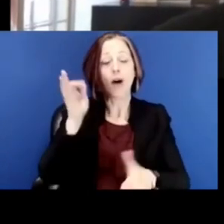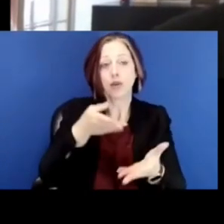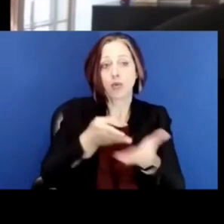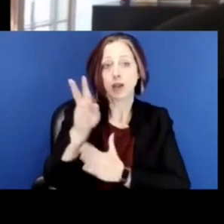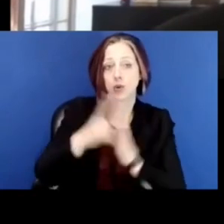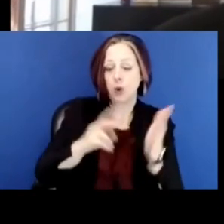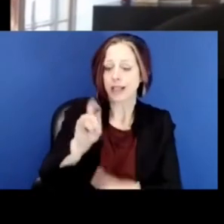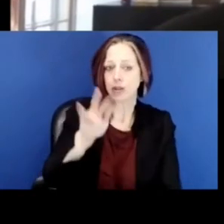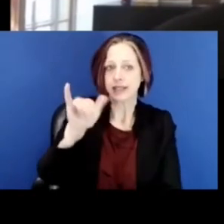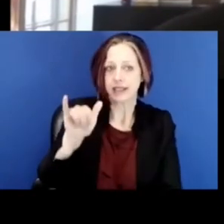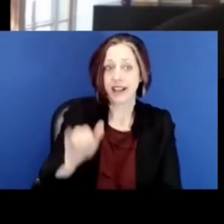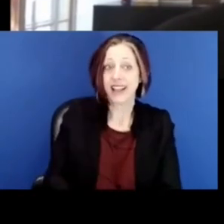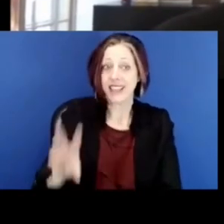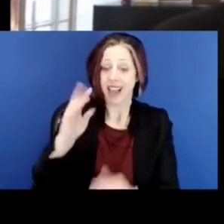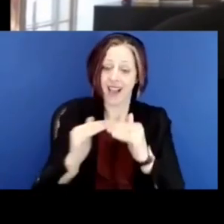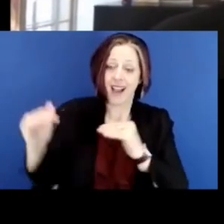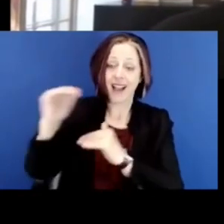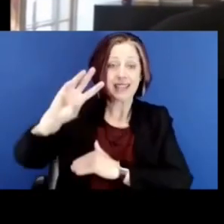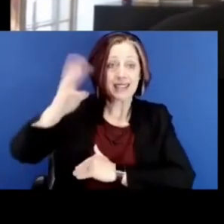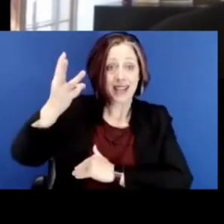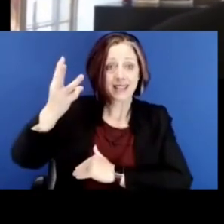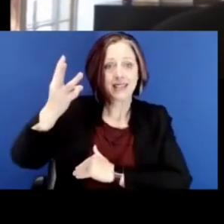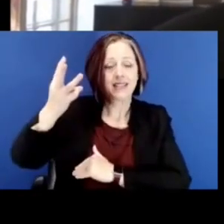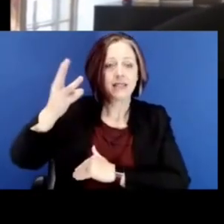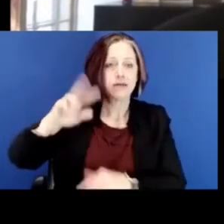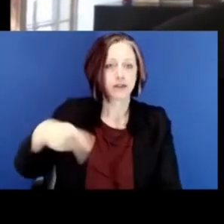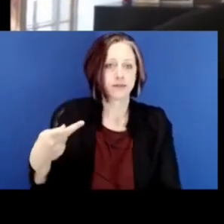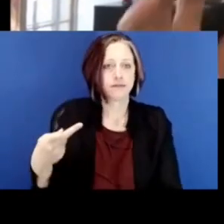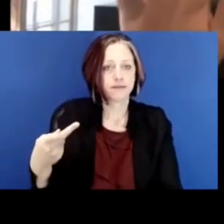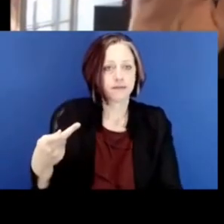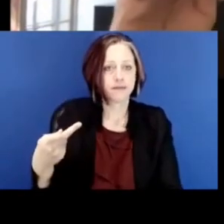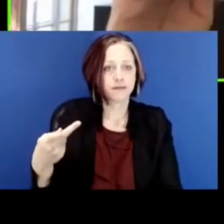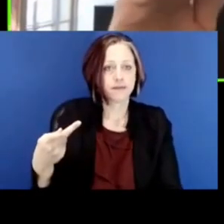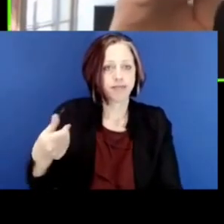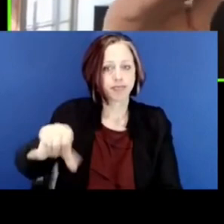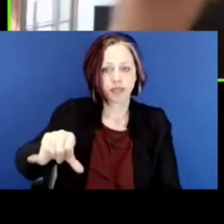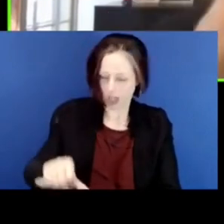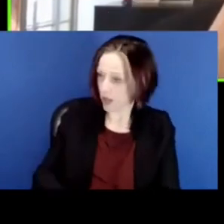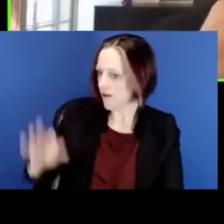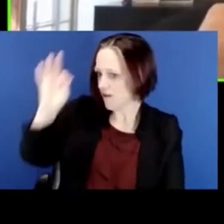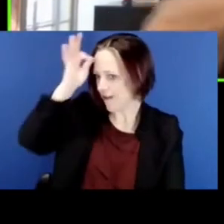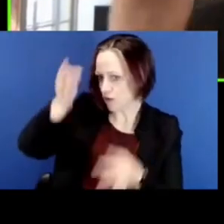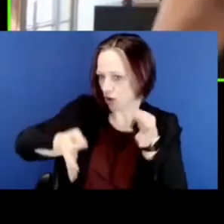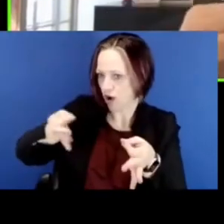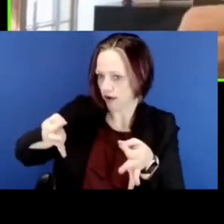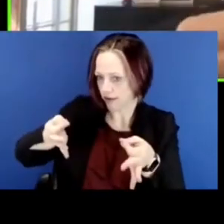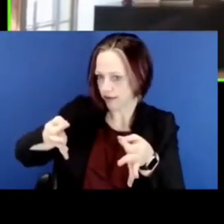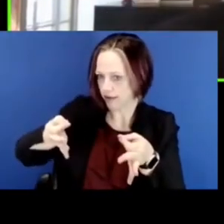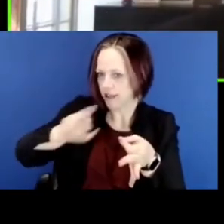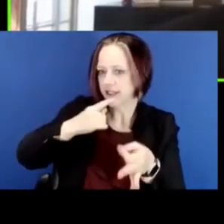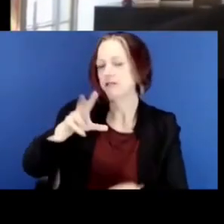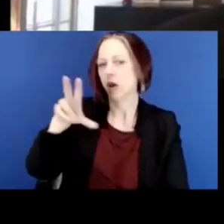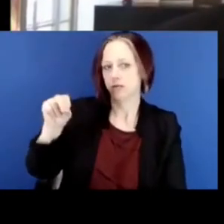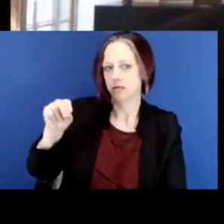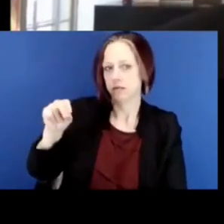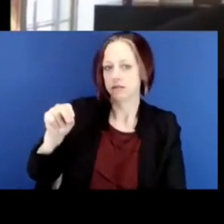The Sixth Circuit overturned that decision. There is no federal court overturned, said there was no.